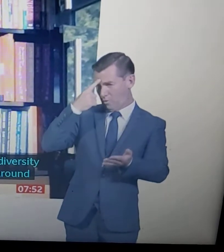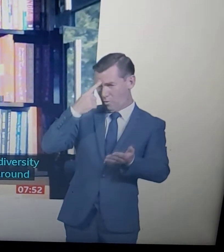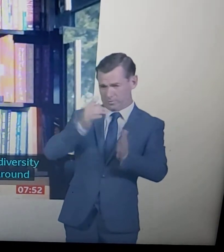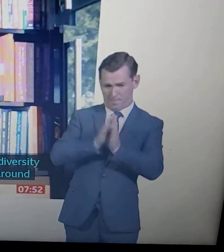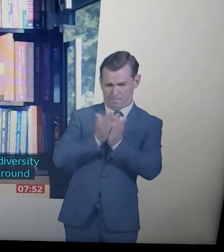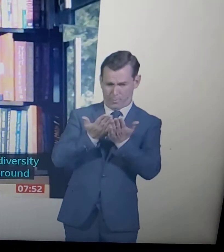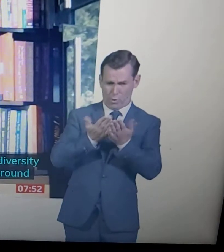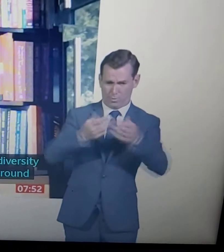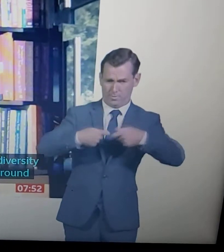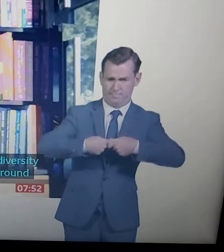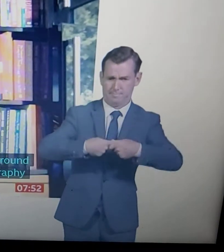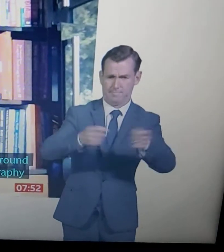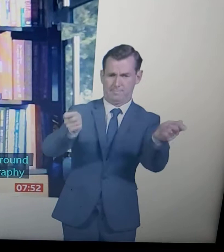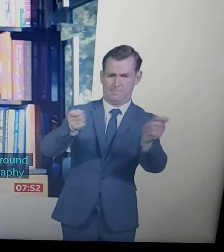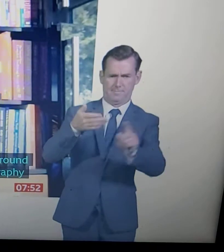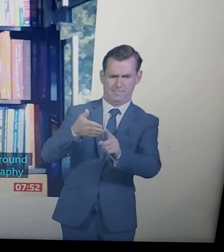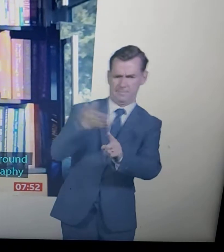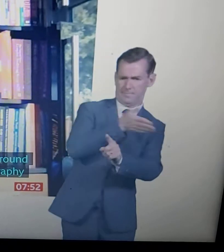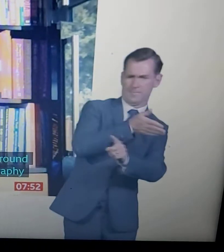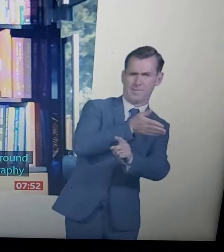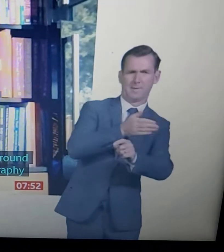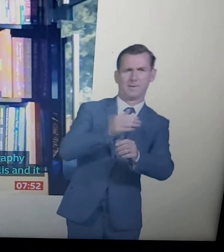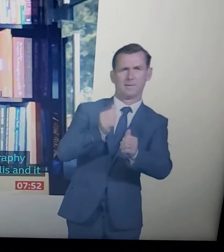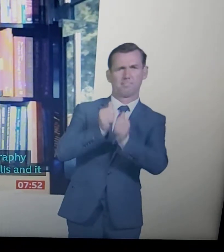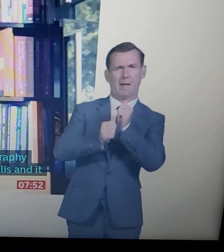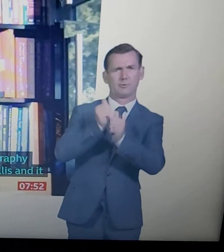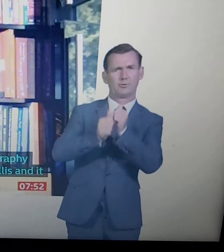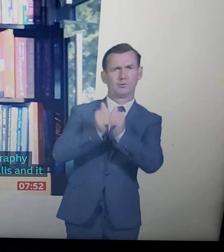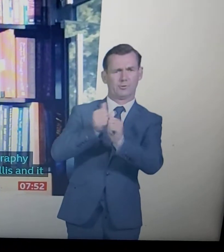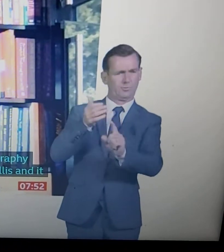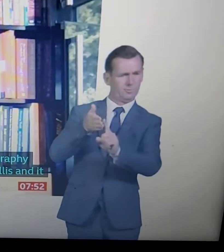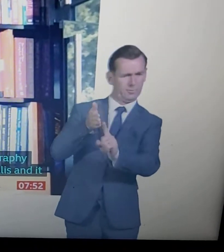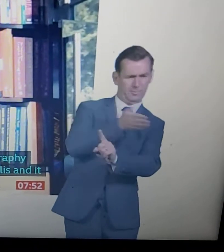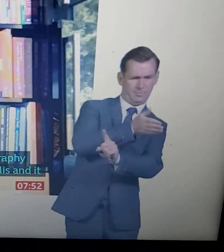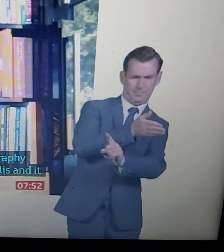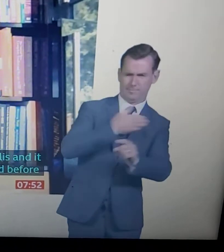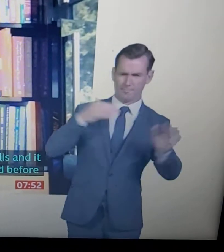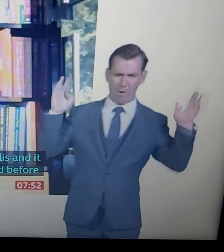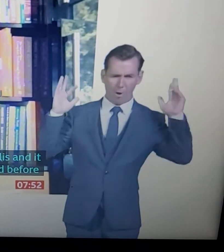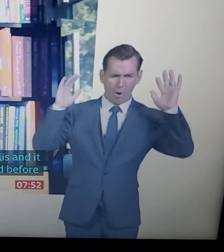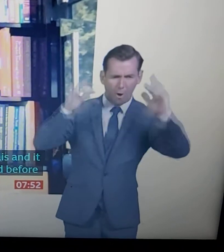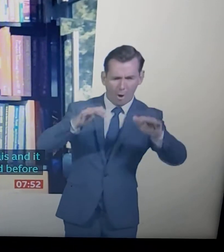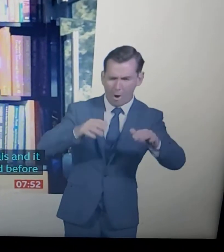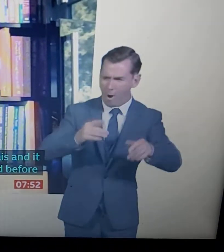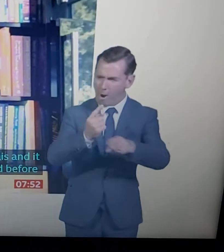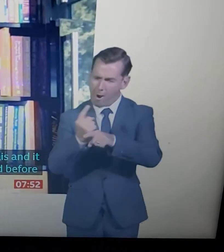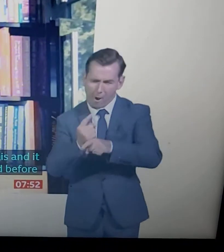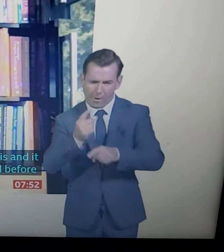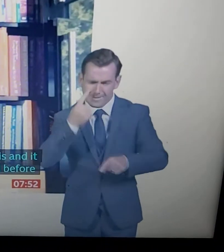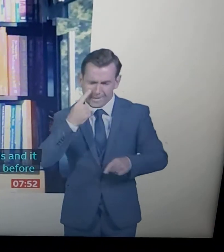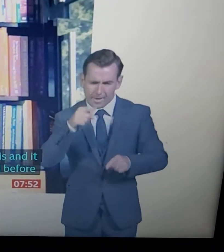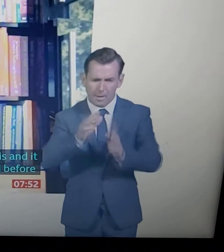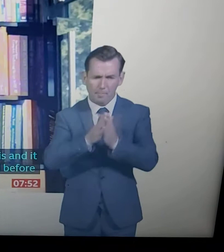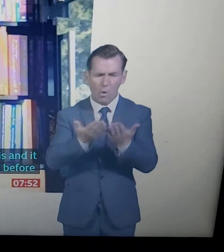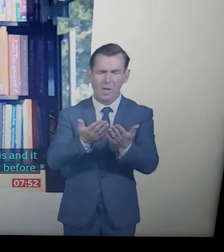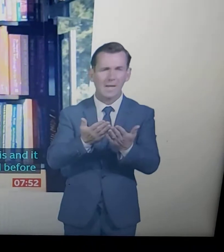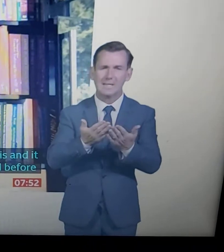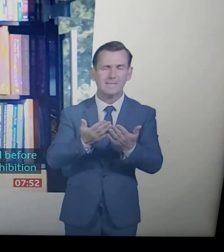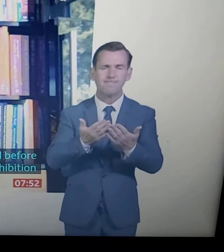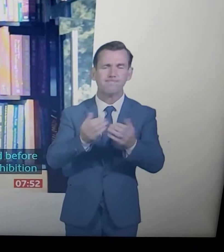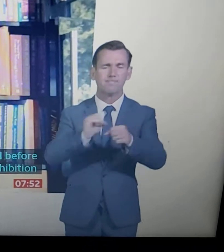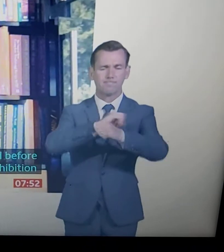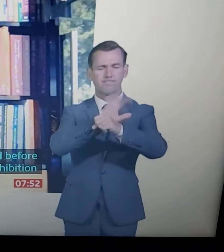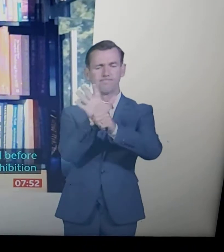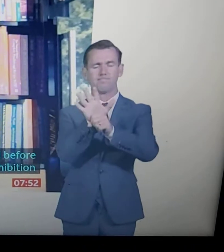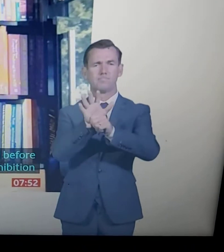exhibition where people could socially gather. But because of what's happened, we've decided to use the digital platform to